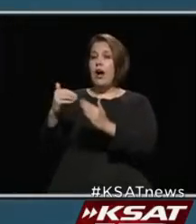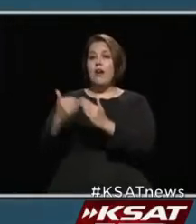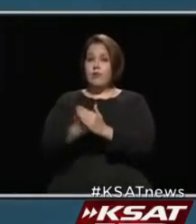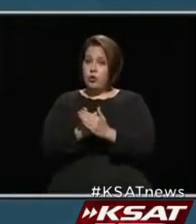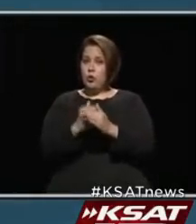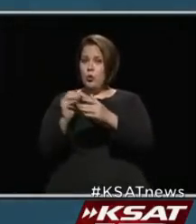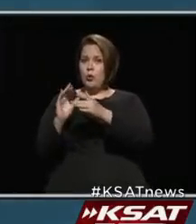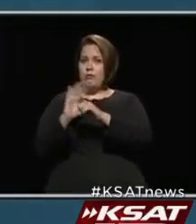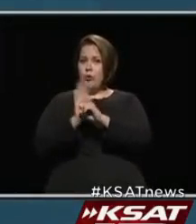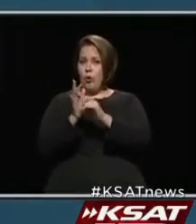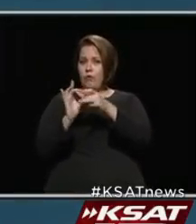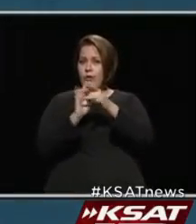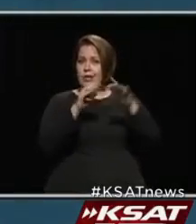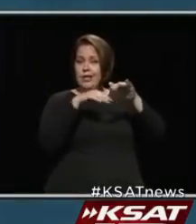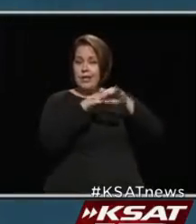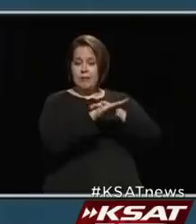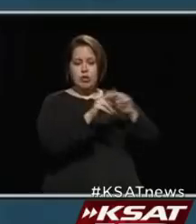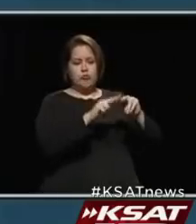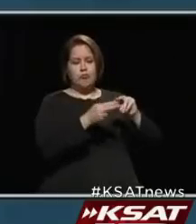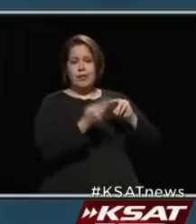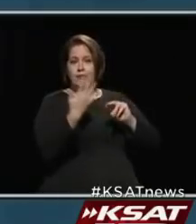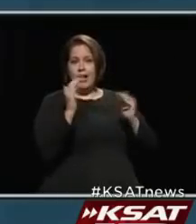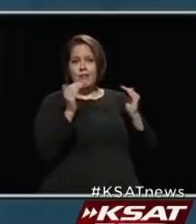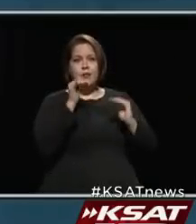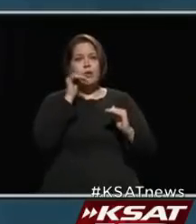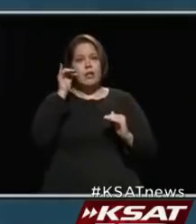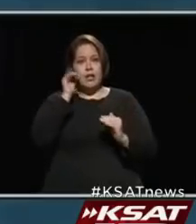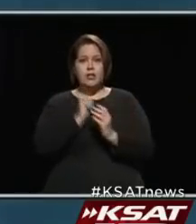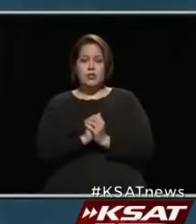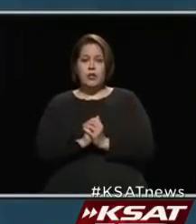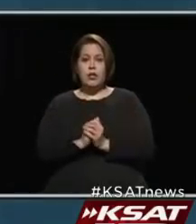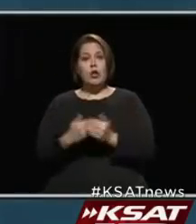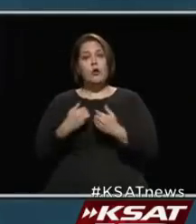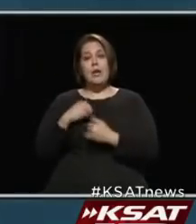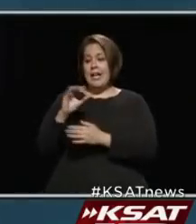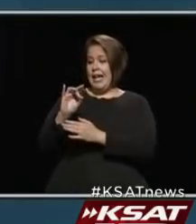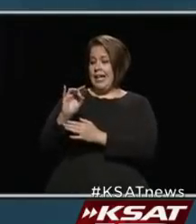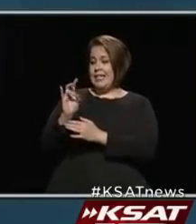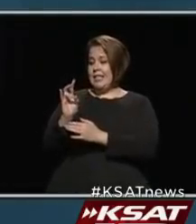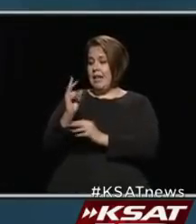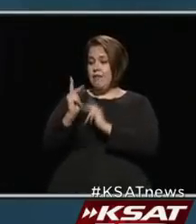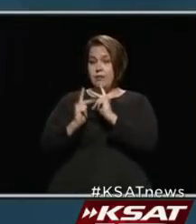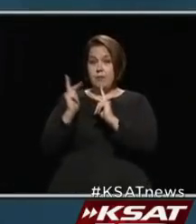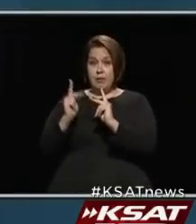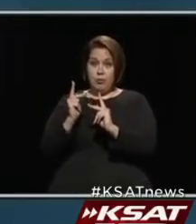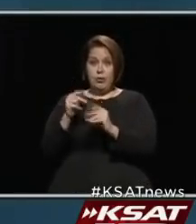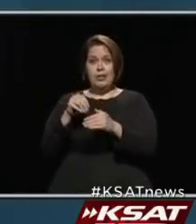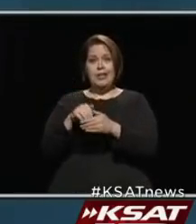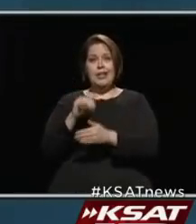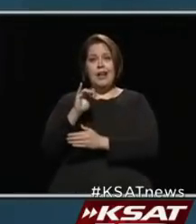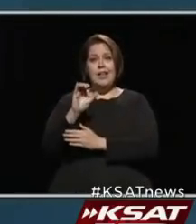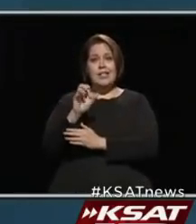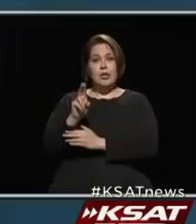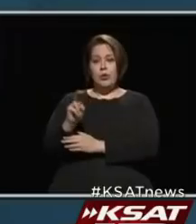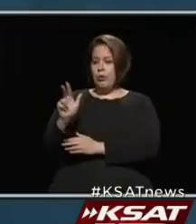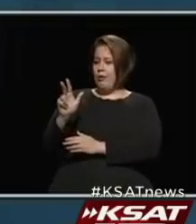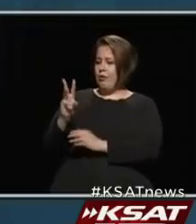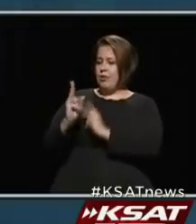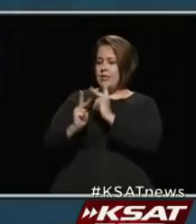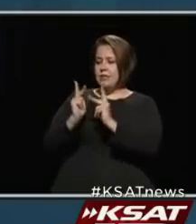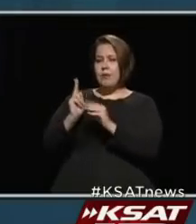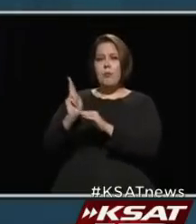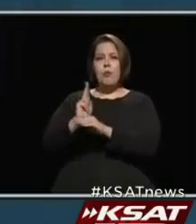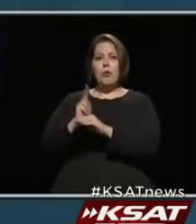-related admissions to the hospitals, down five from yesterday. And we have 87 patients this evening in the ICU, 36 patients